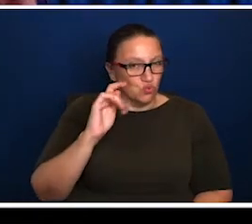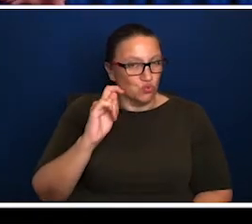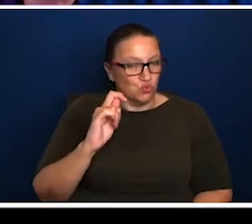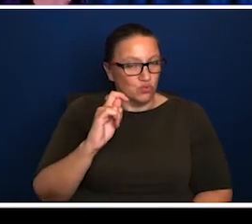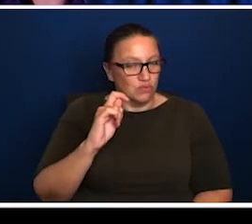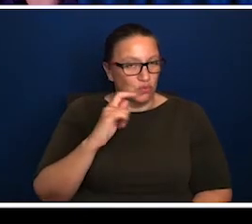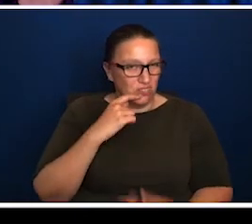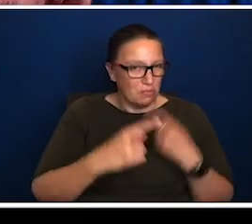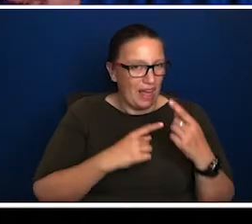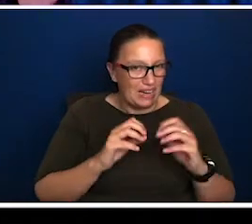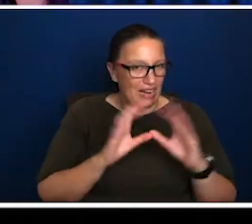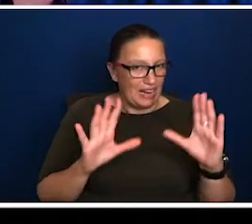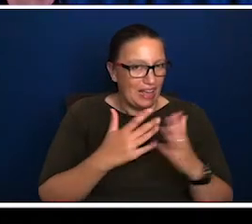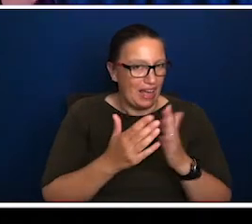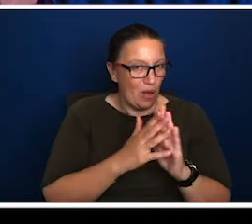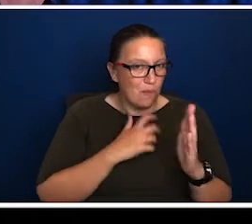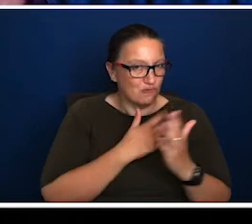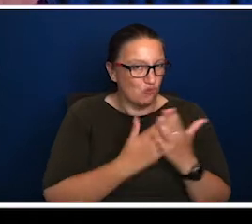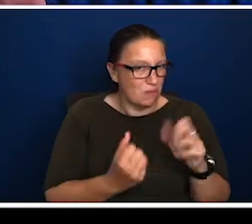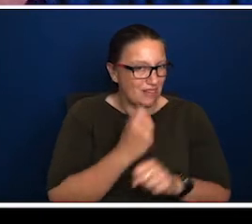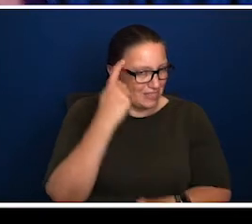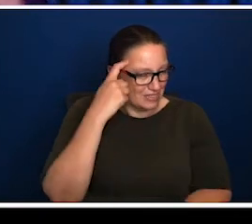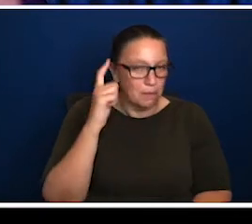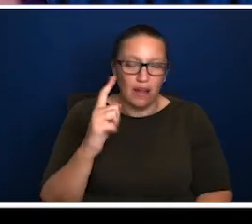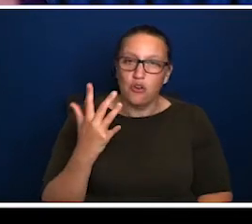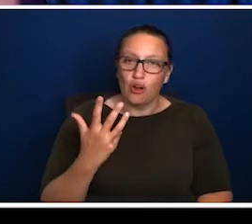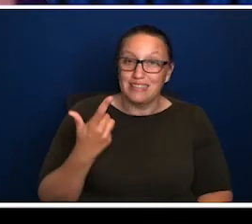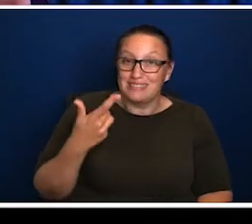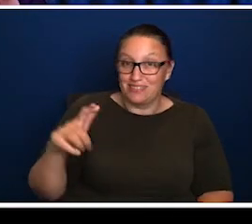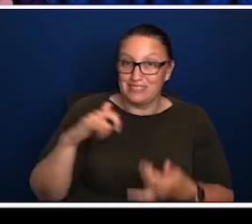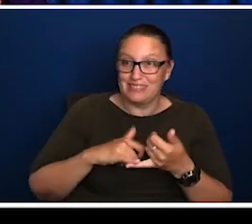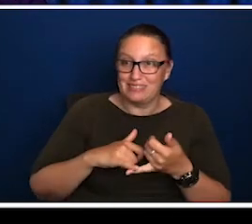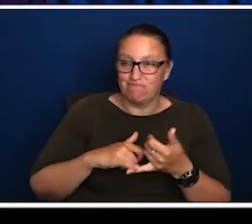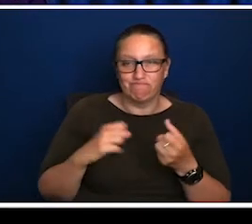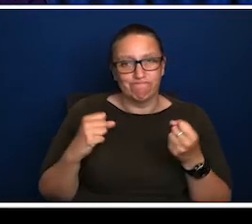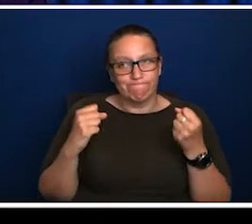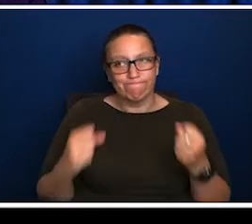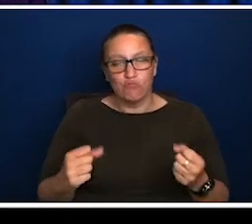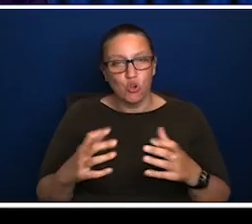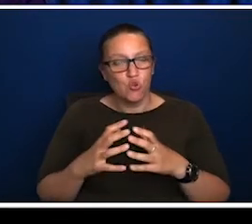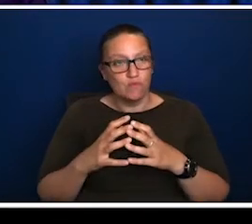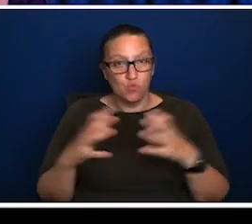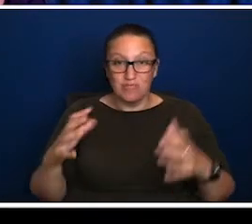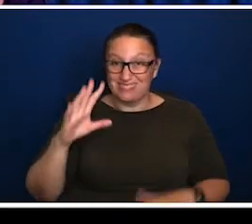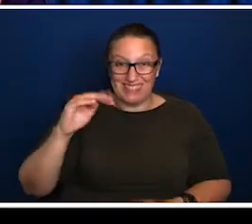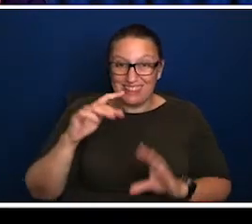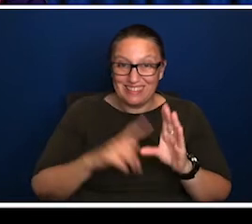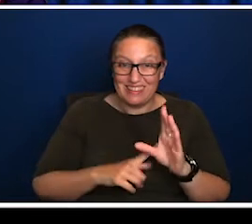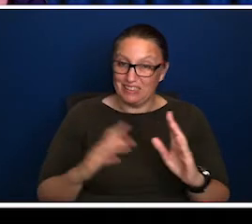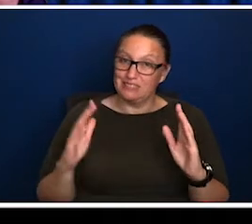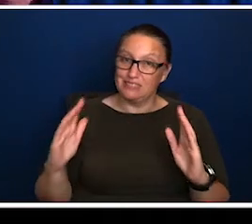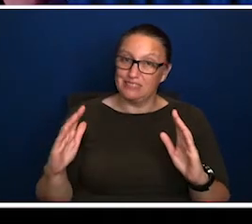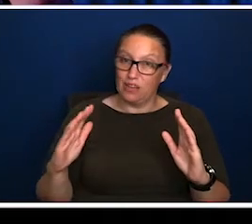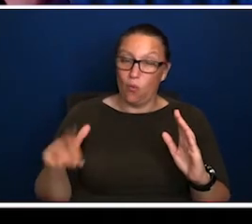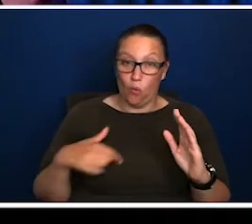analogy, but in the seventies, the seventies was quite a, uh, a huge decade in terms of how we thought about ourselves as a